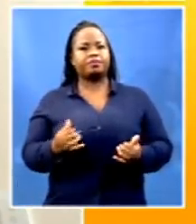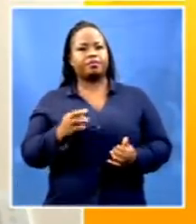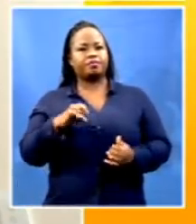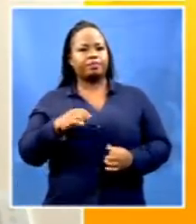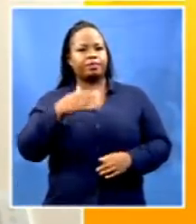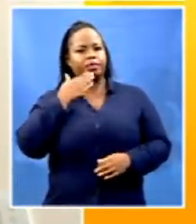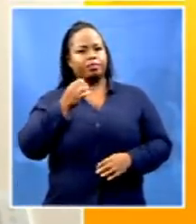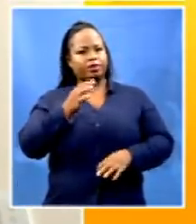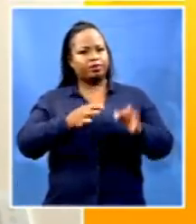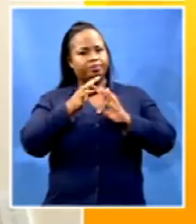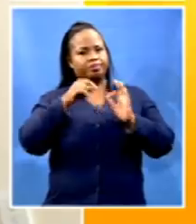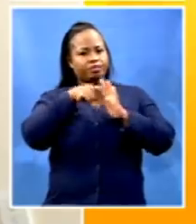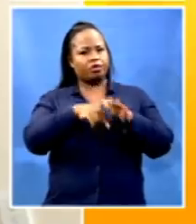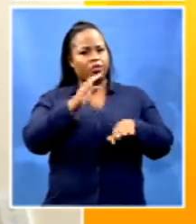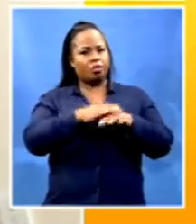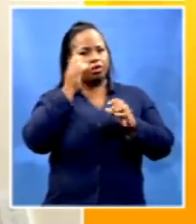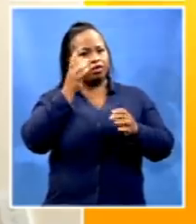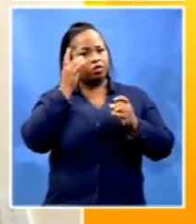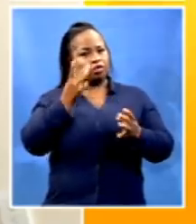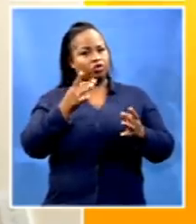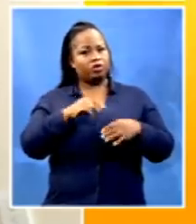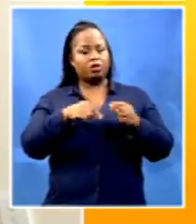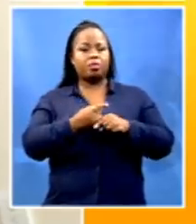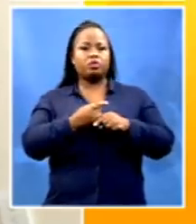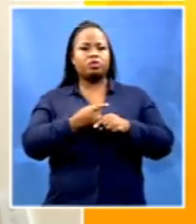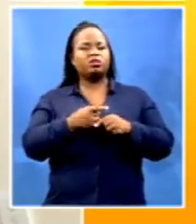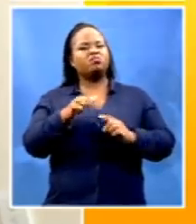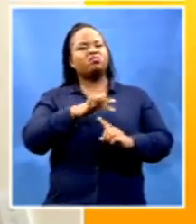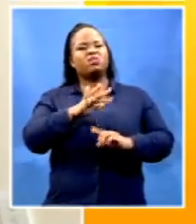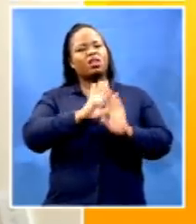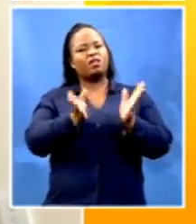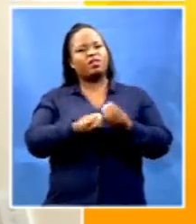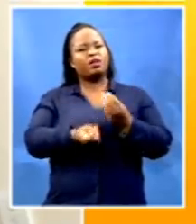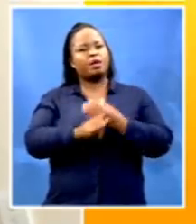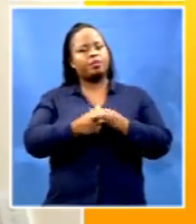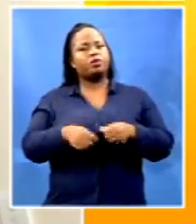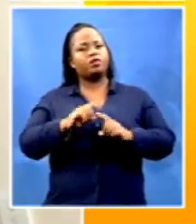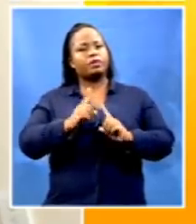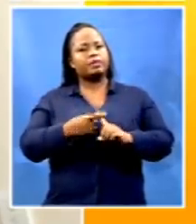perhaps just provide us a little more information regarding the circumstances surrounding that accident?